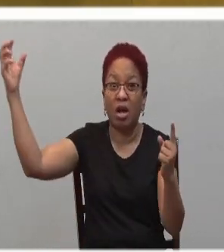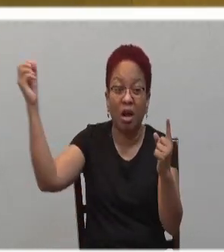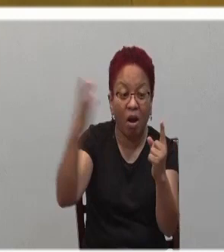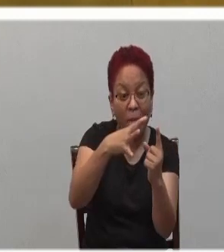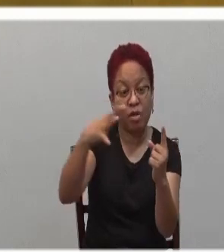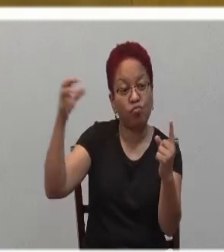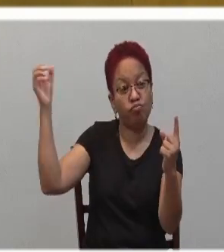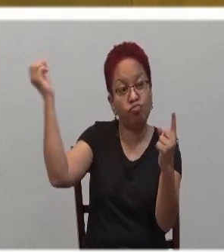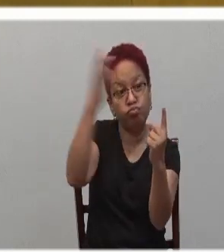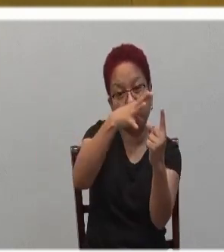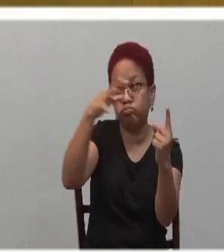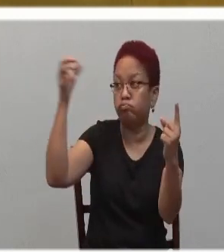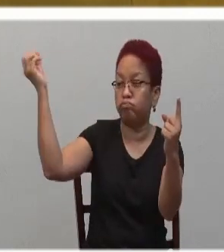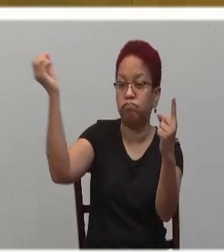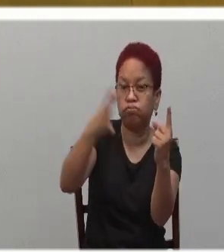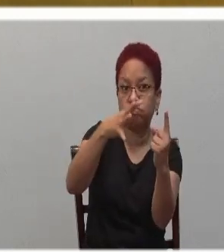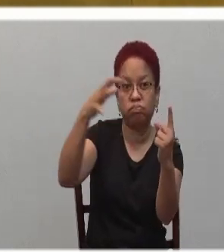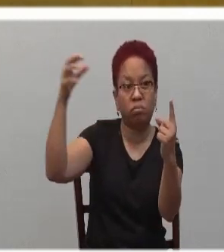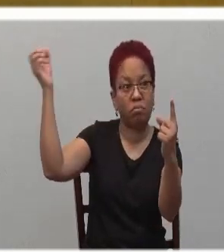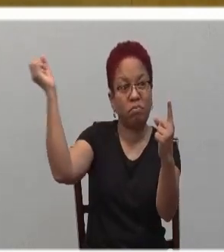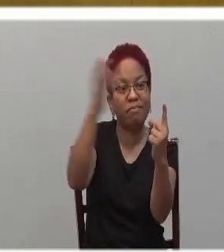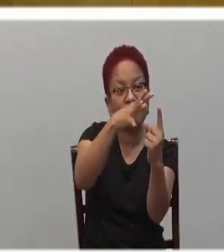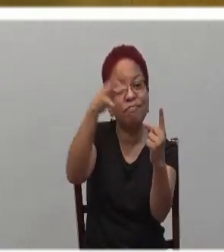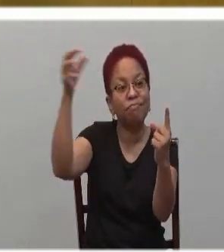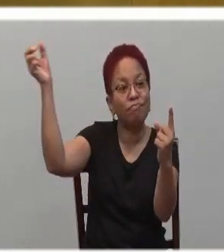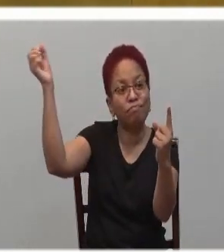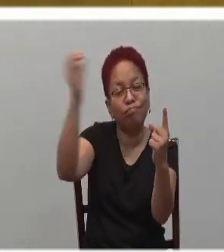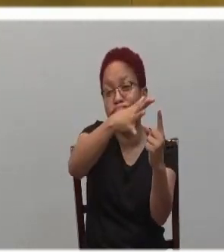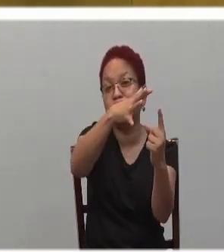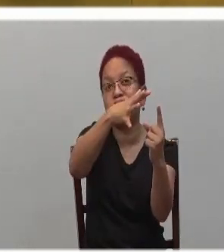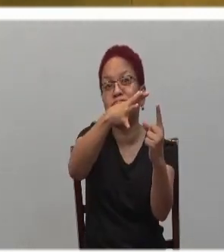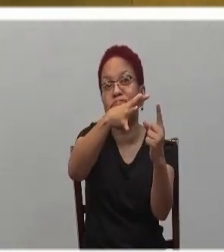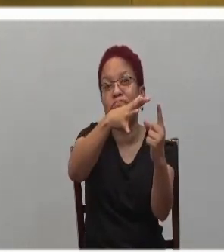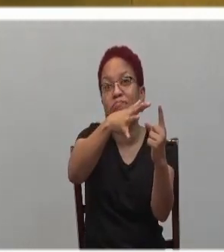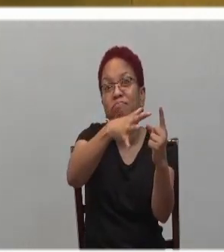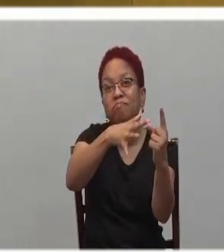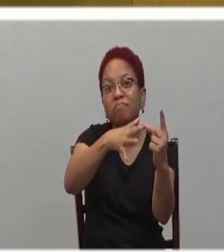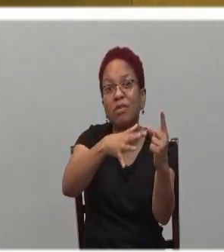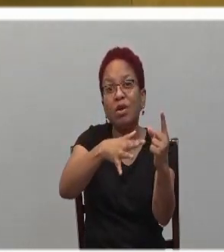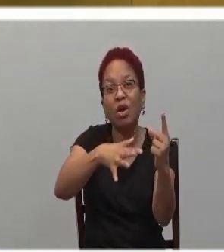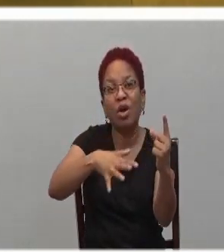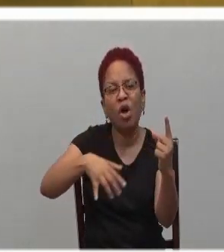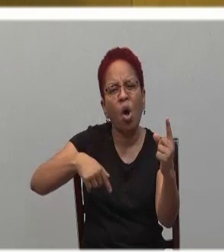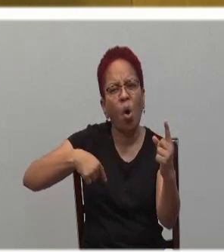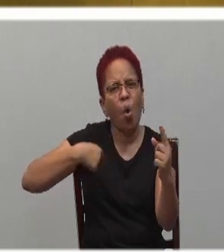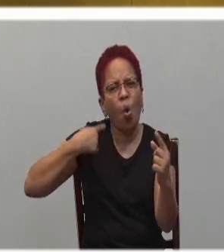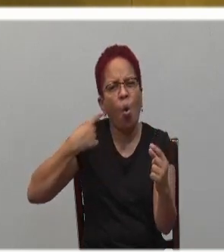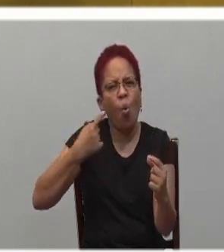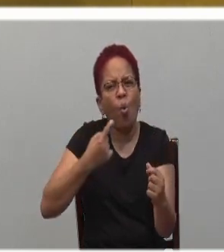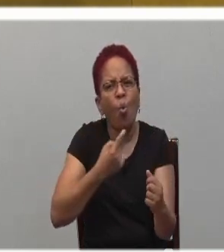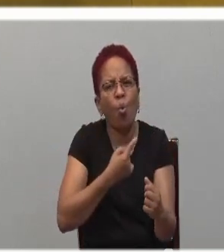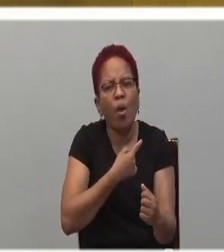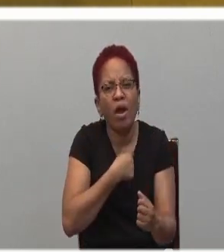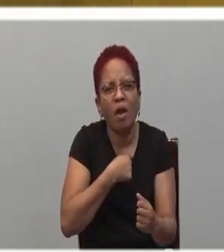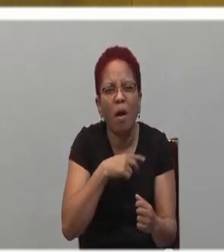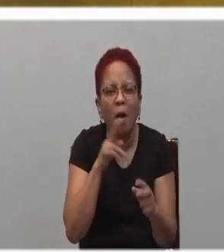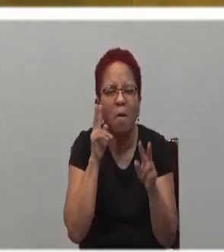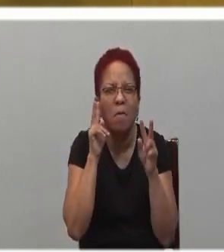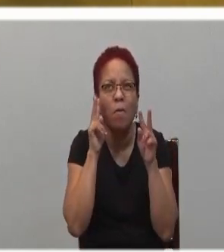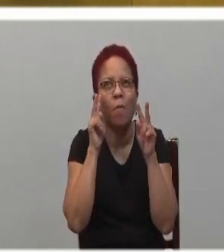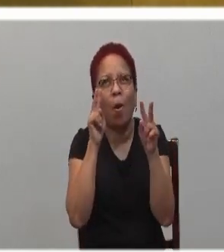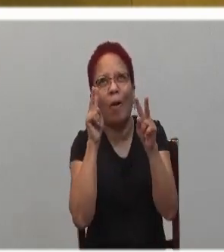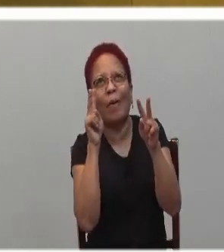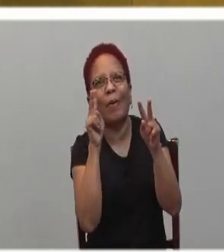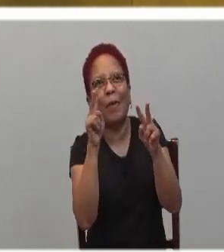Beloved, we are so laser-focused on the powerful and the